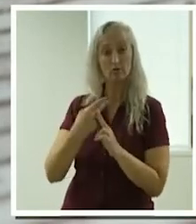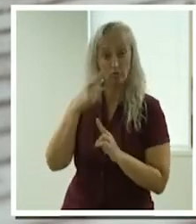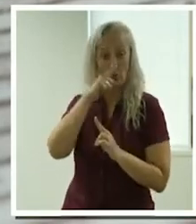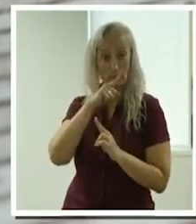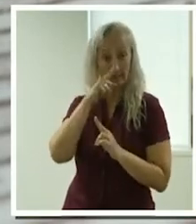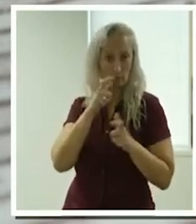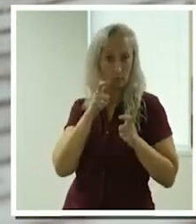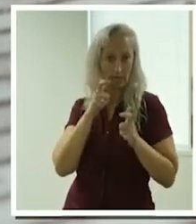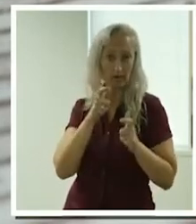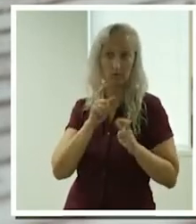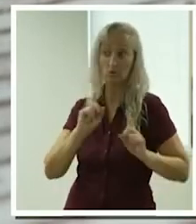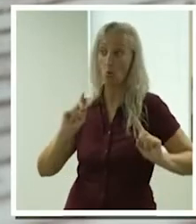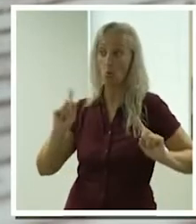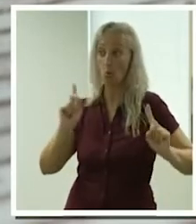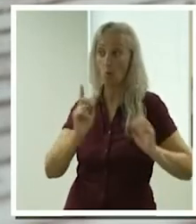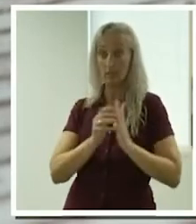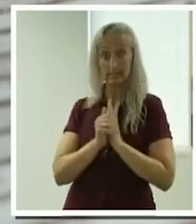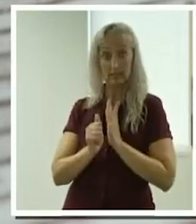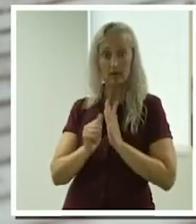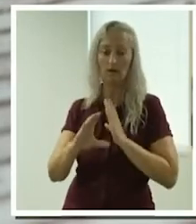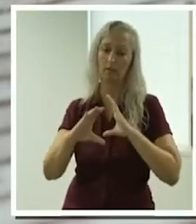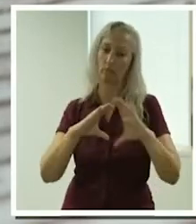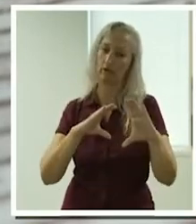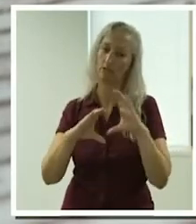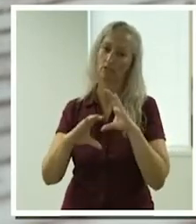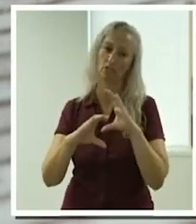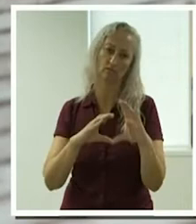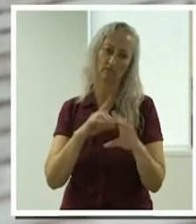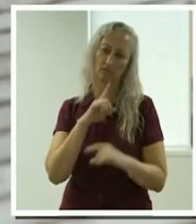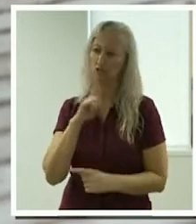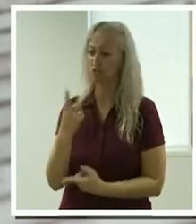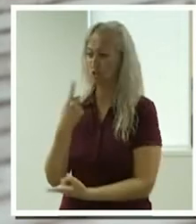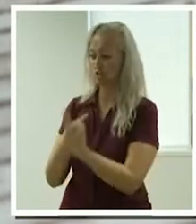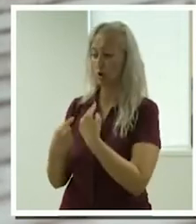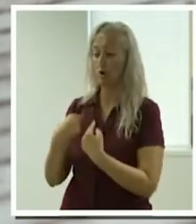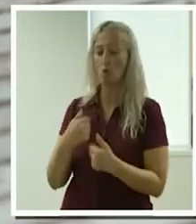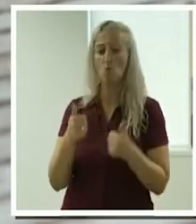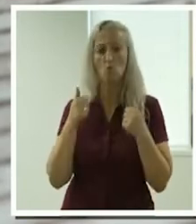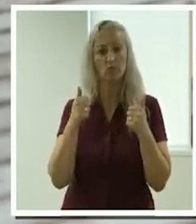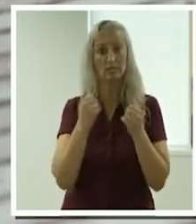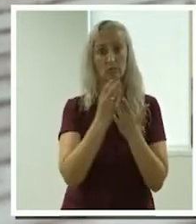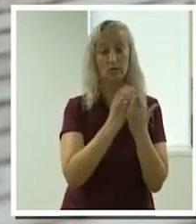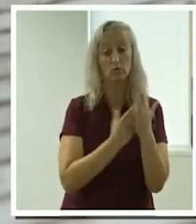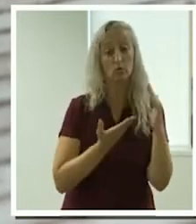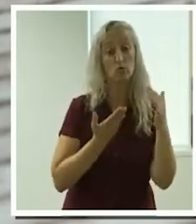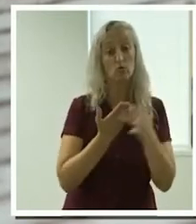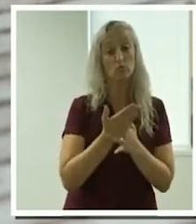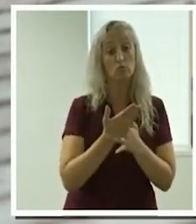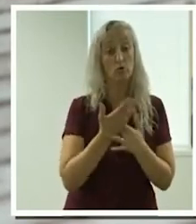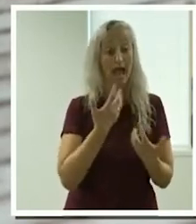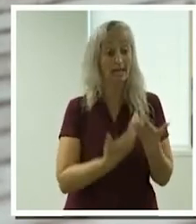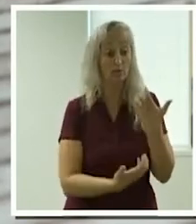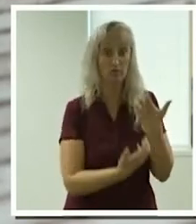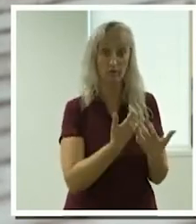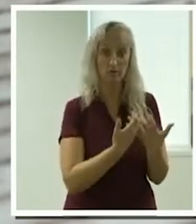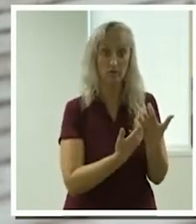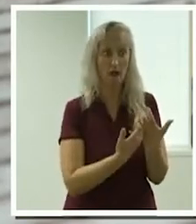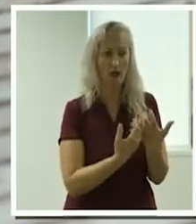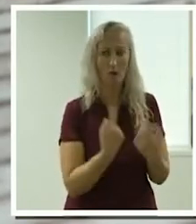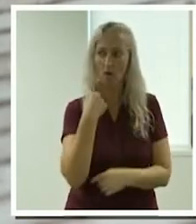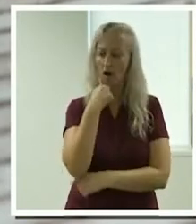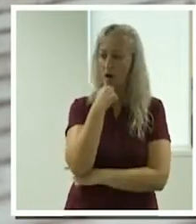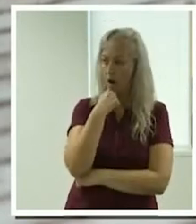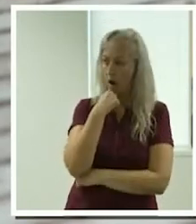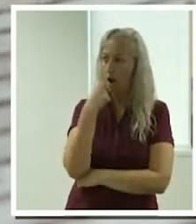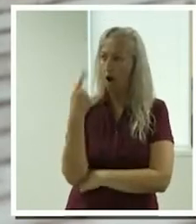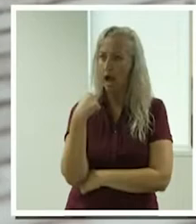which was communication skills. And she'd said to us, there is a really good course through one of the universities. And we are now working on adding that